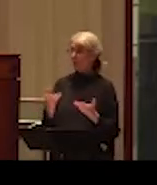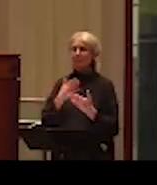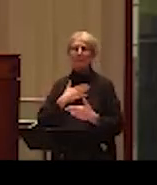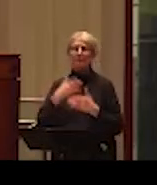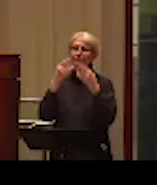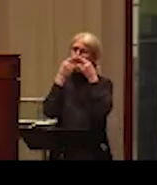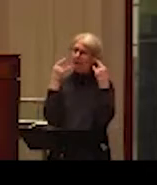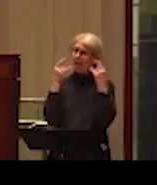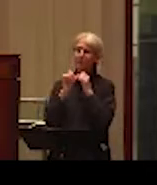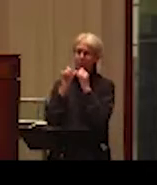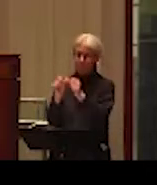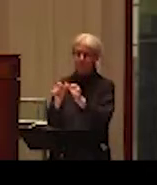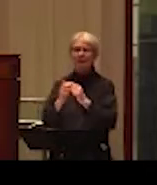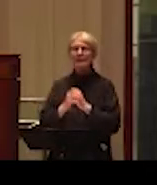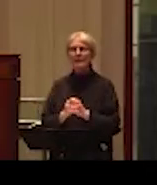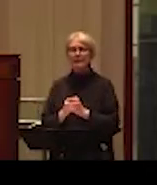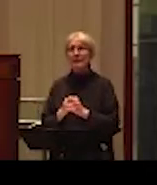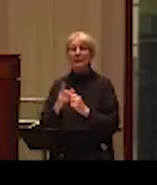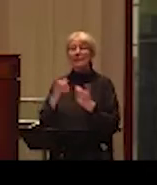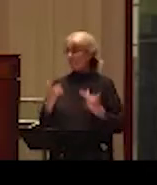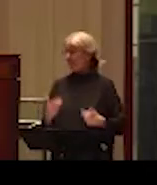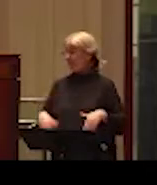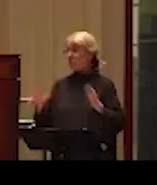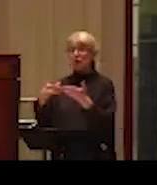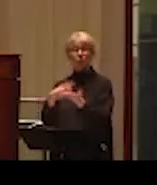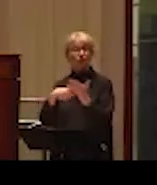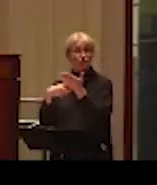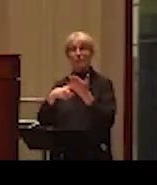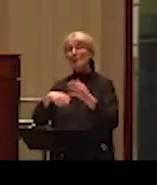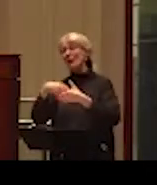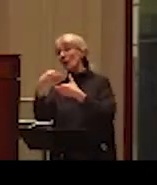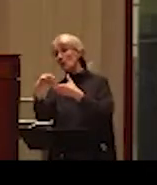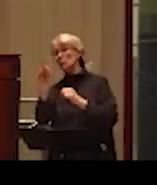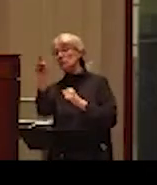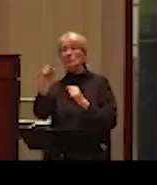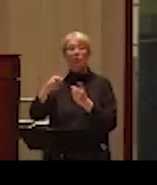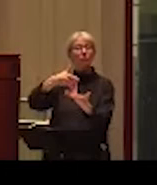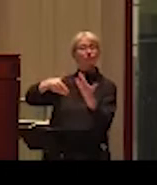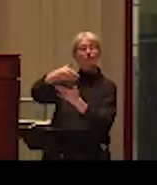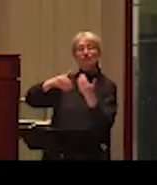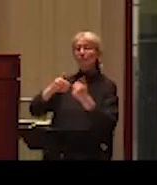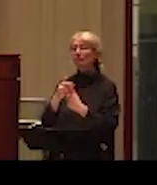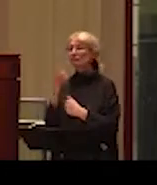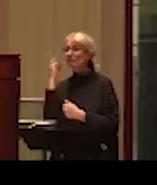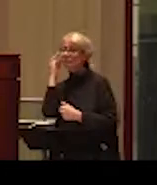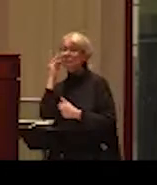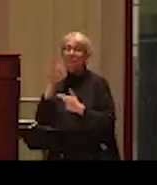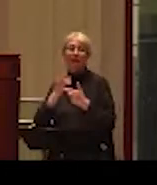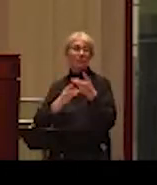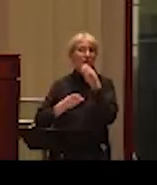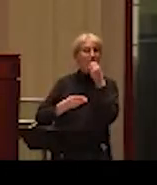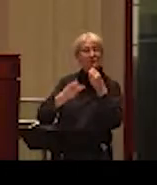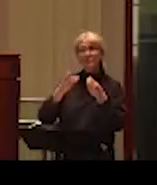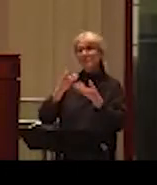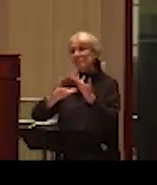event. Uh, I hope you can join us outside afterwards for a reception, uh, where we can eat and drink and discuss what we've heard and